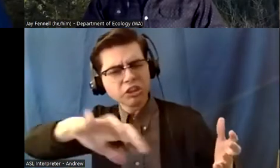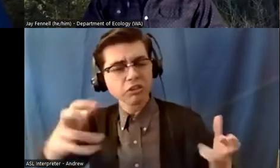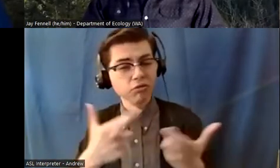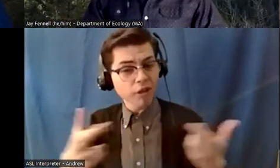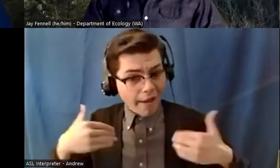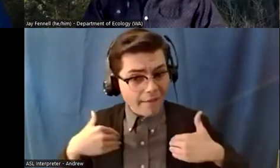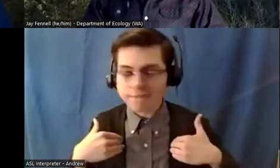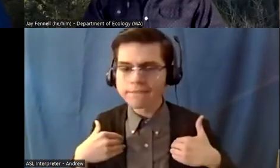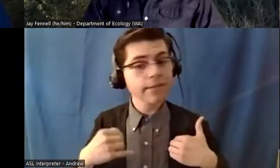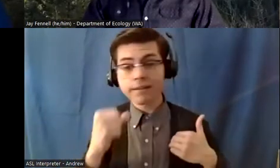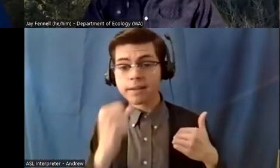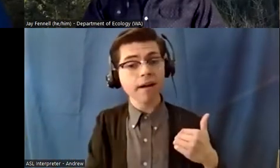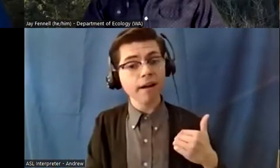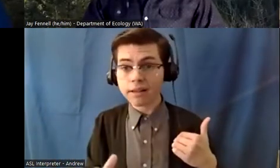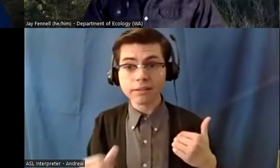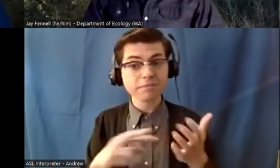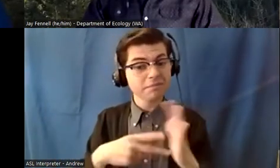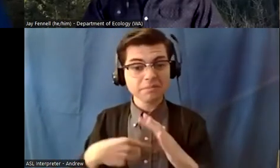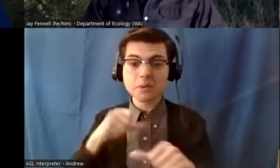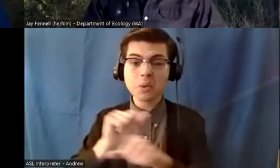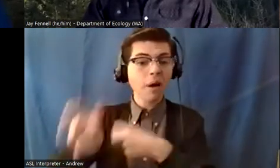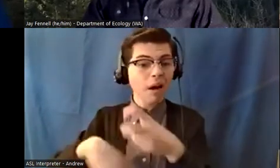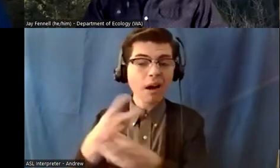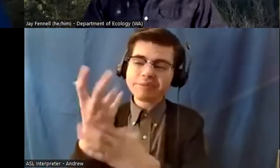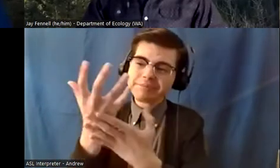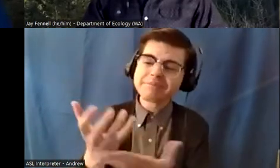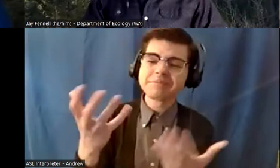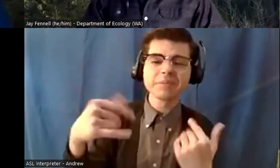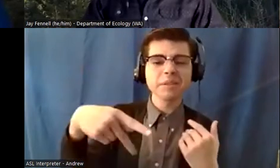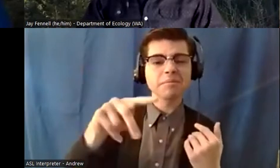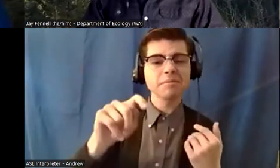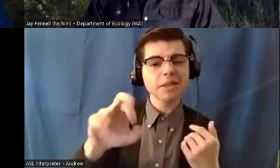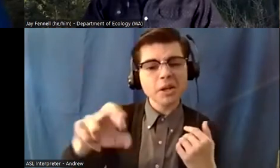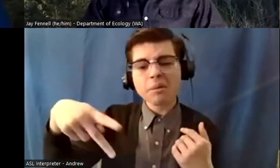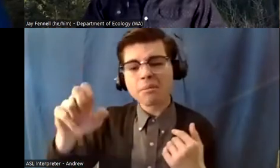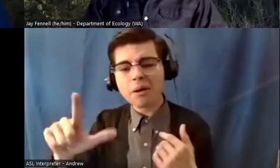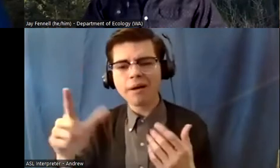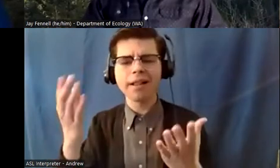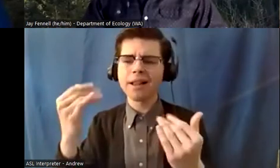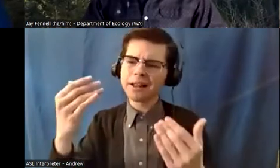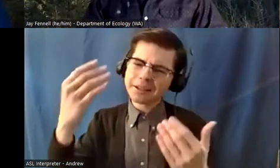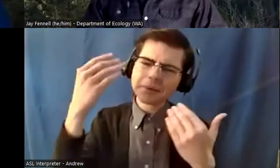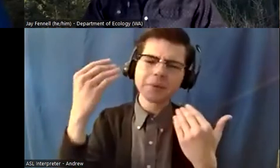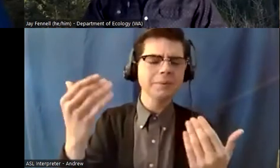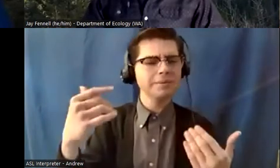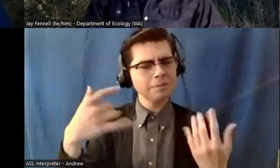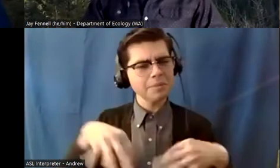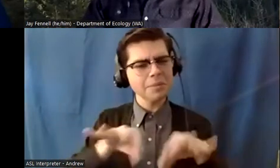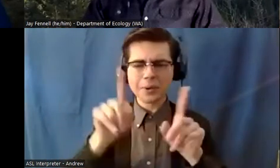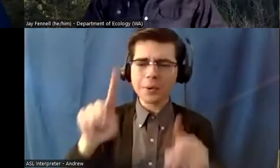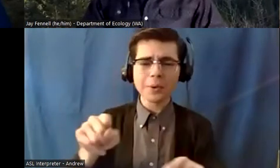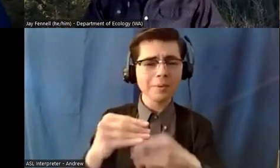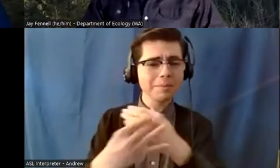you know beg peter paul to take us down the beach to the patrols it wasn't the best patrol program but